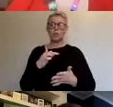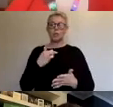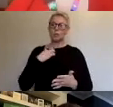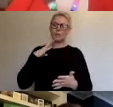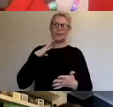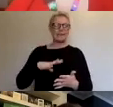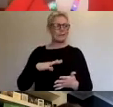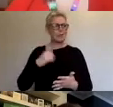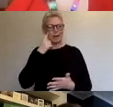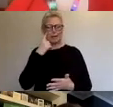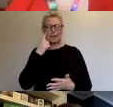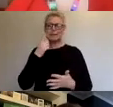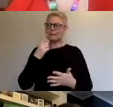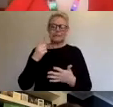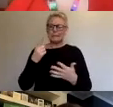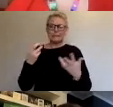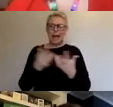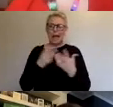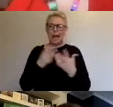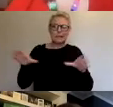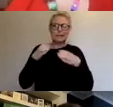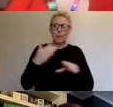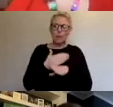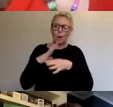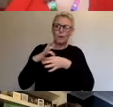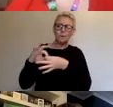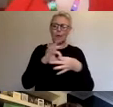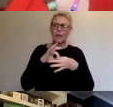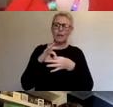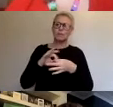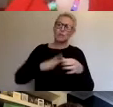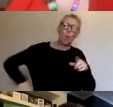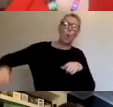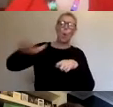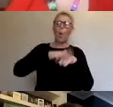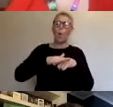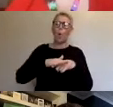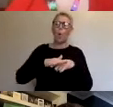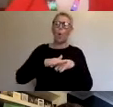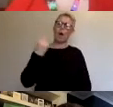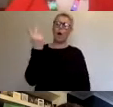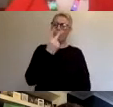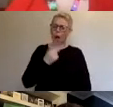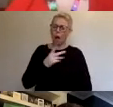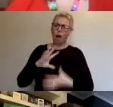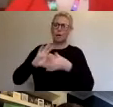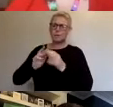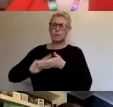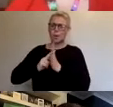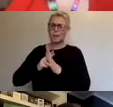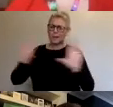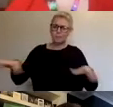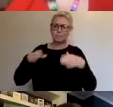between Bristol based arts organisations. This kind of collective came together as a rapid response to the crisis.